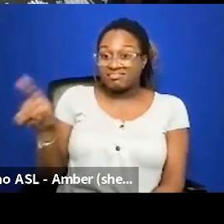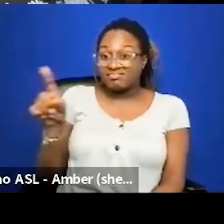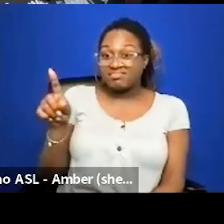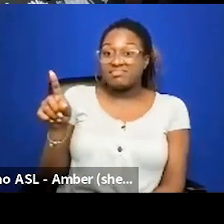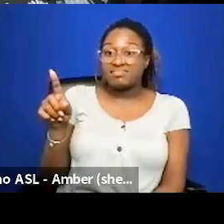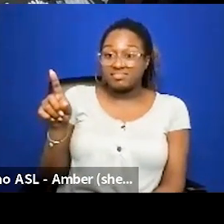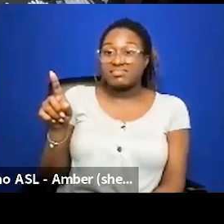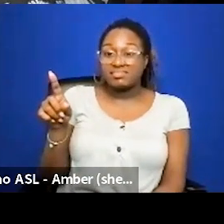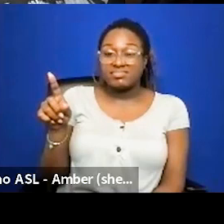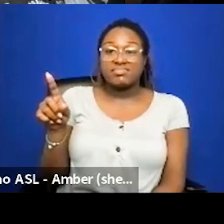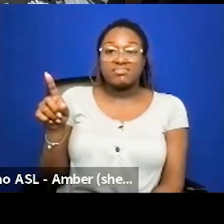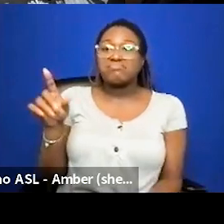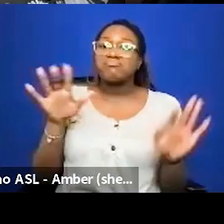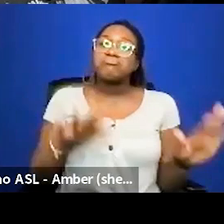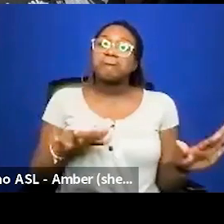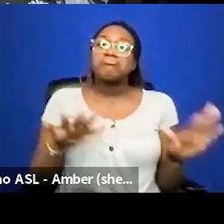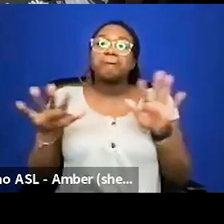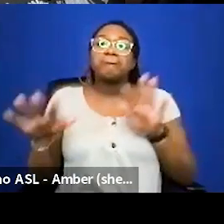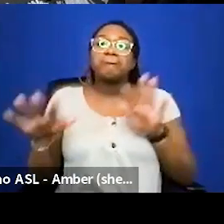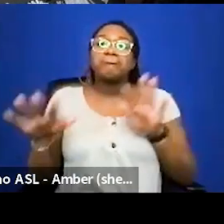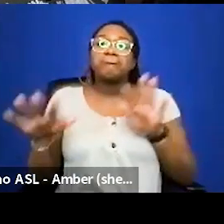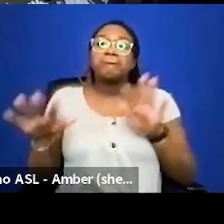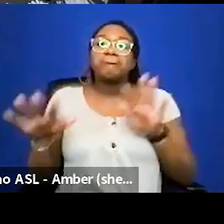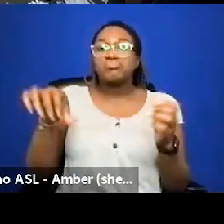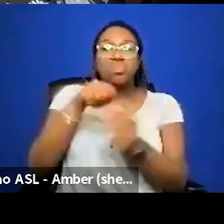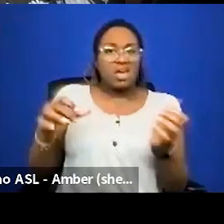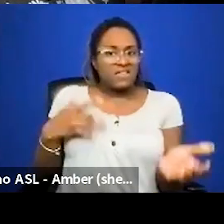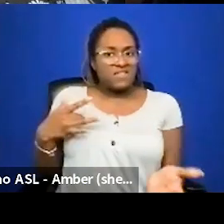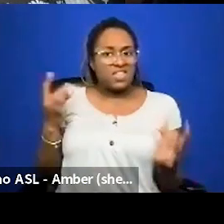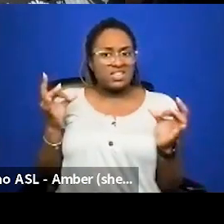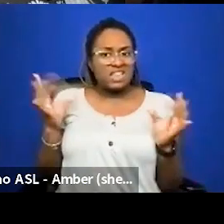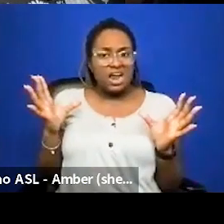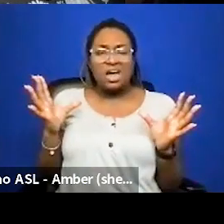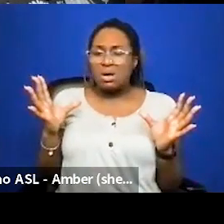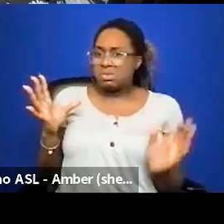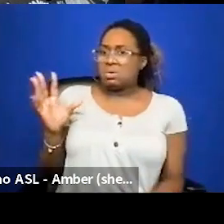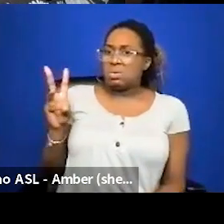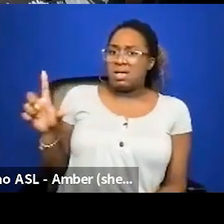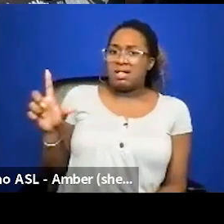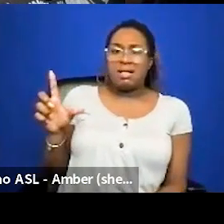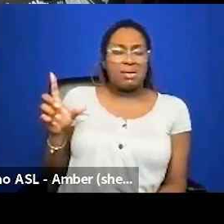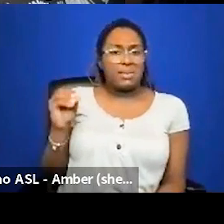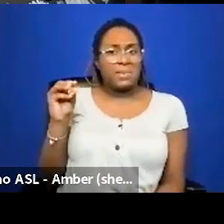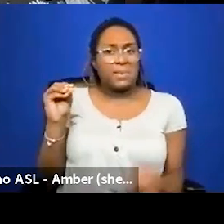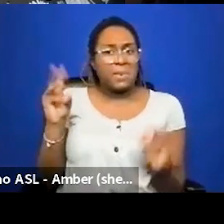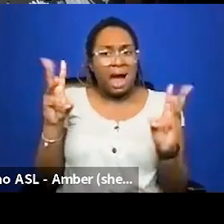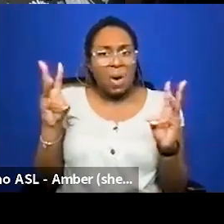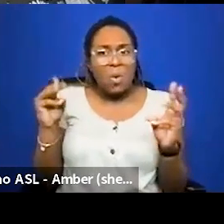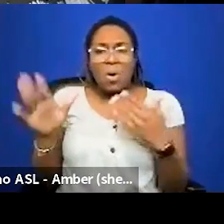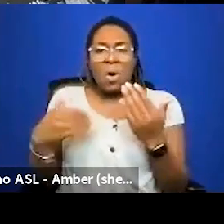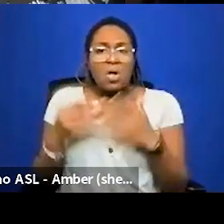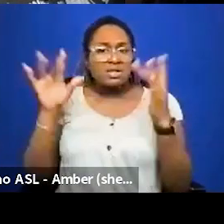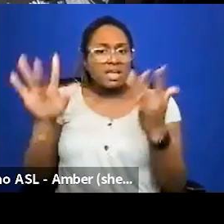hanging out with each other feeling horrible you know going well wow like with all this empathy